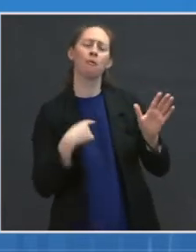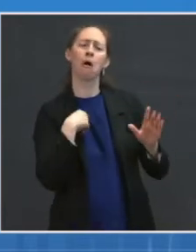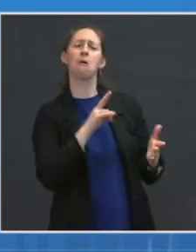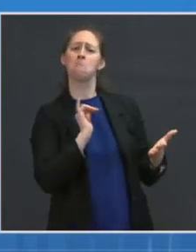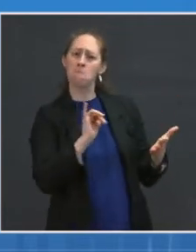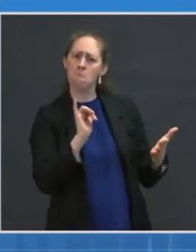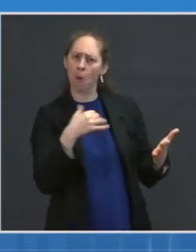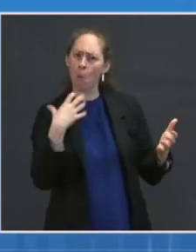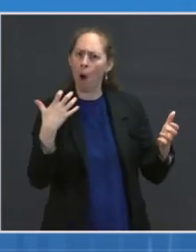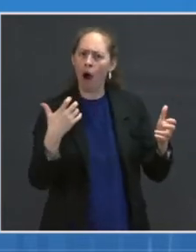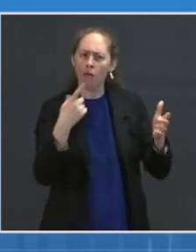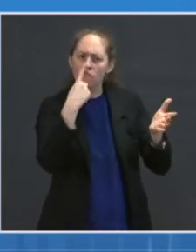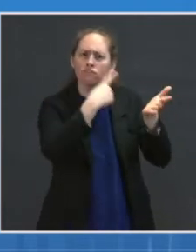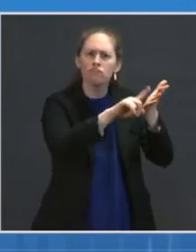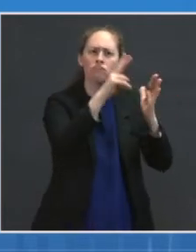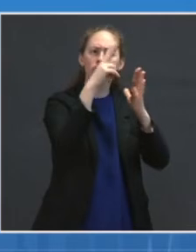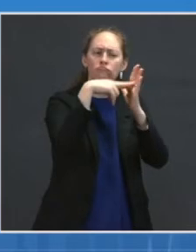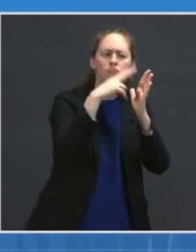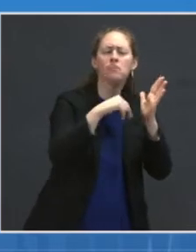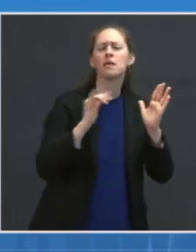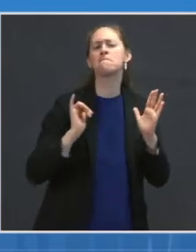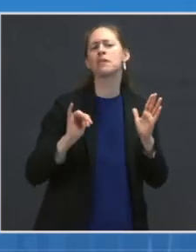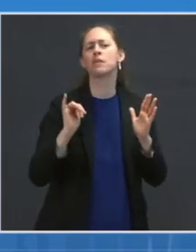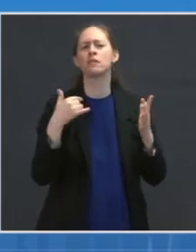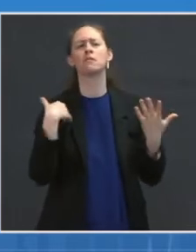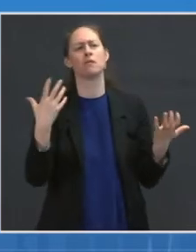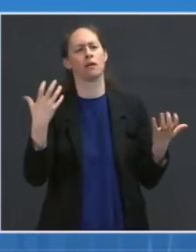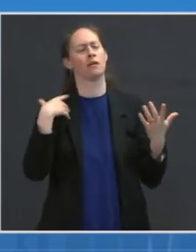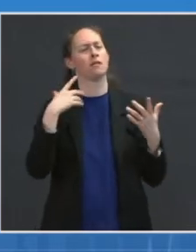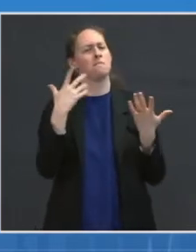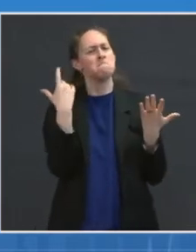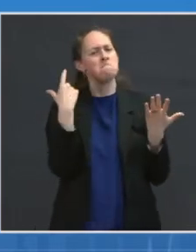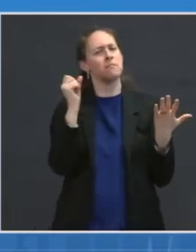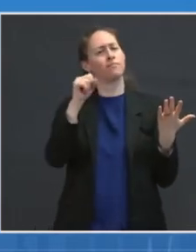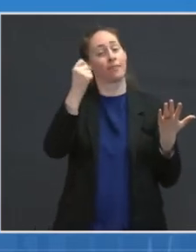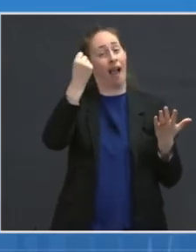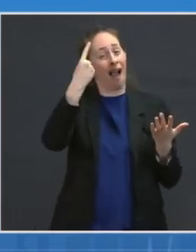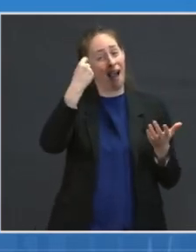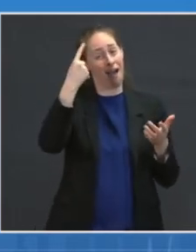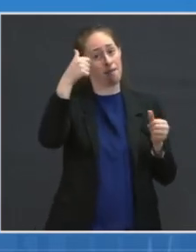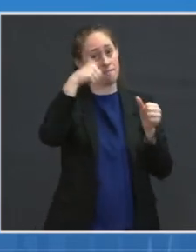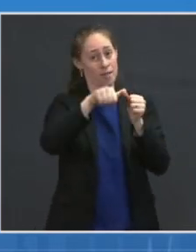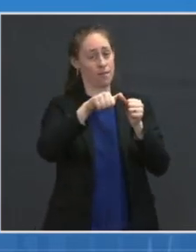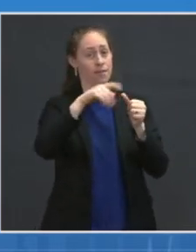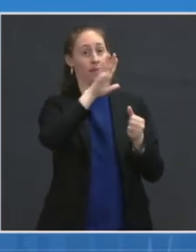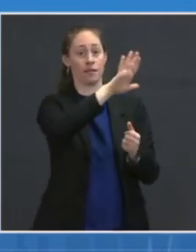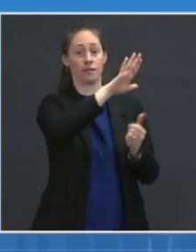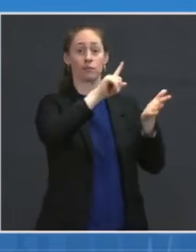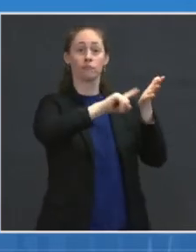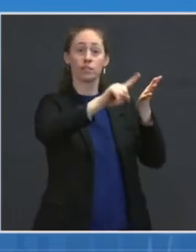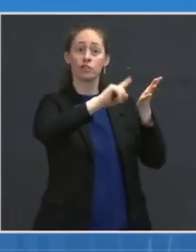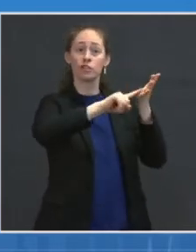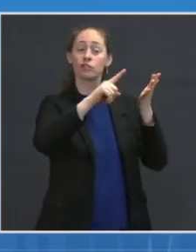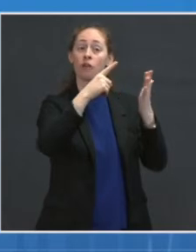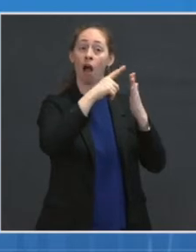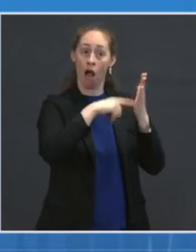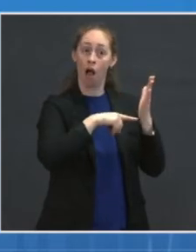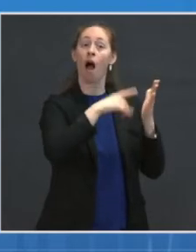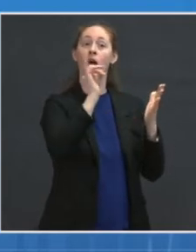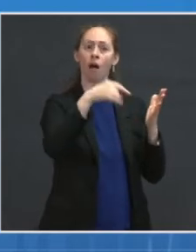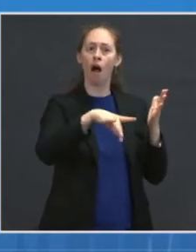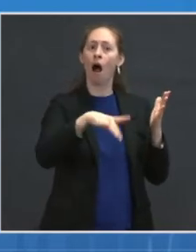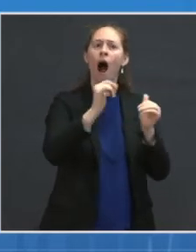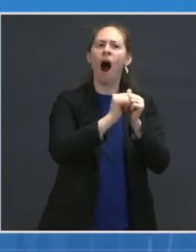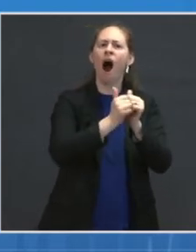But again, this is a study that we were made aware of by press release. So it wasn't